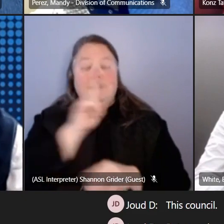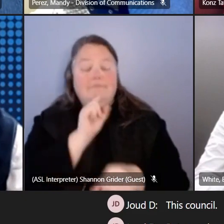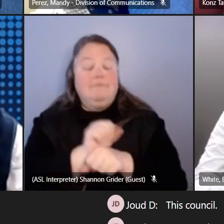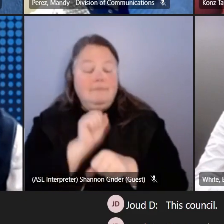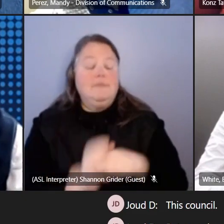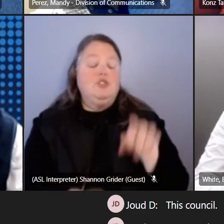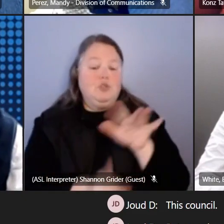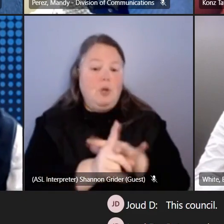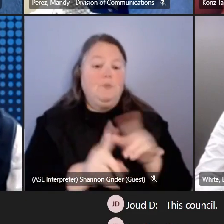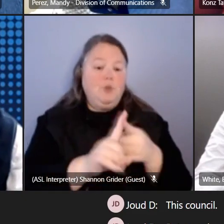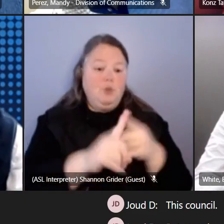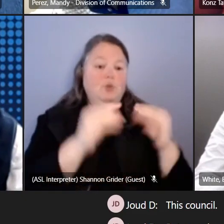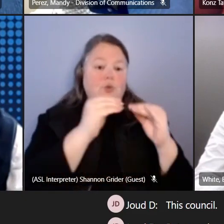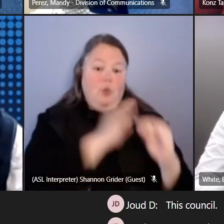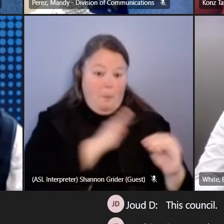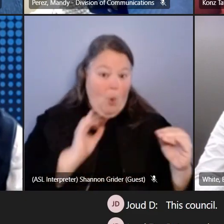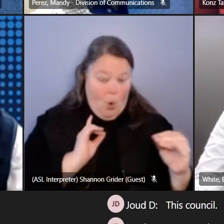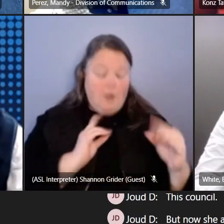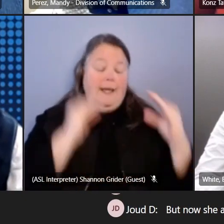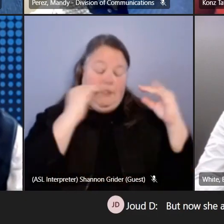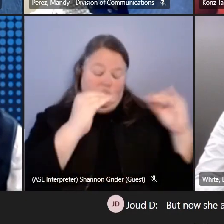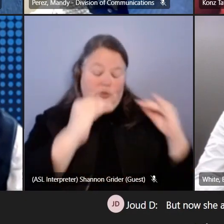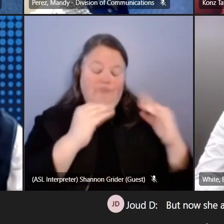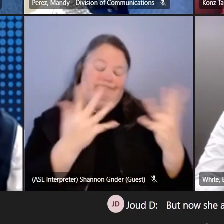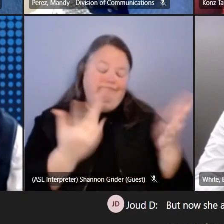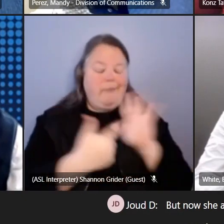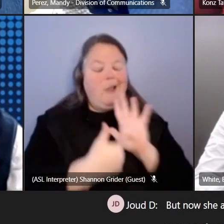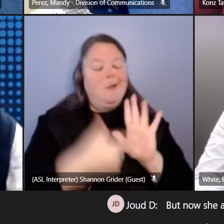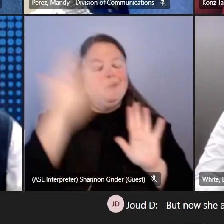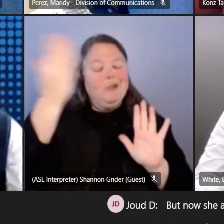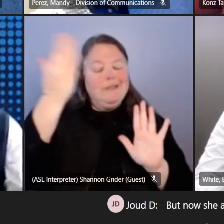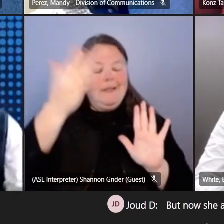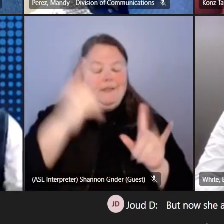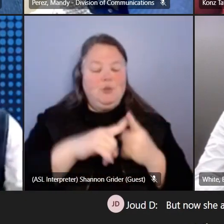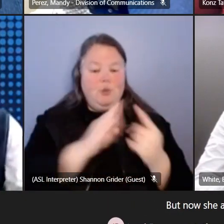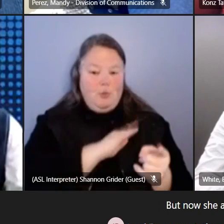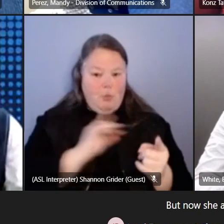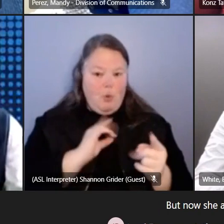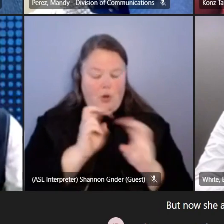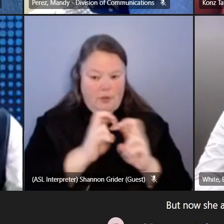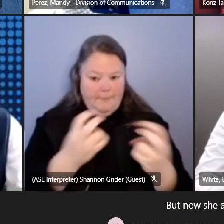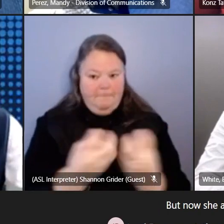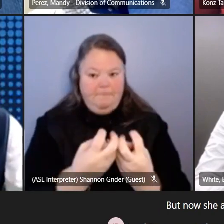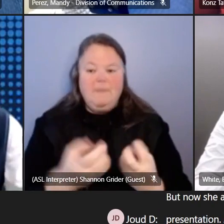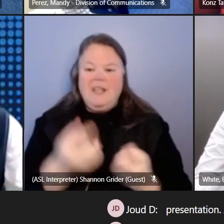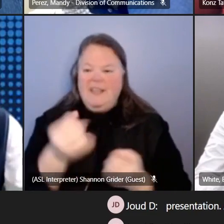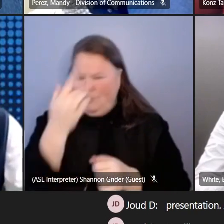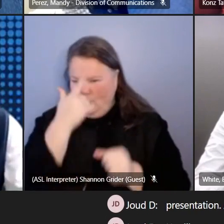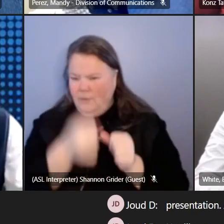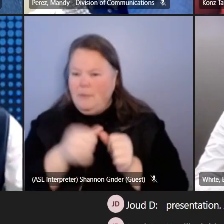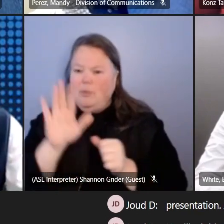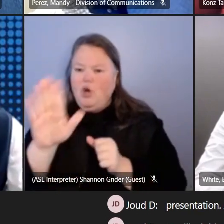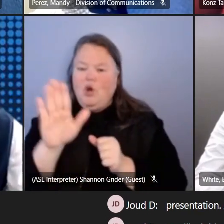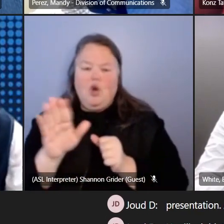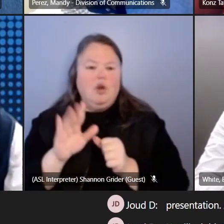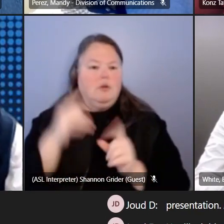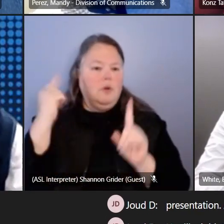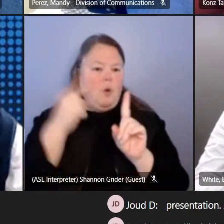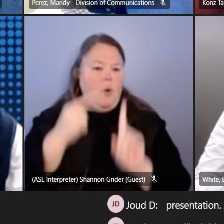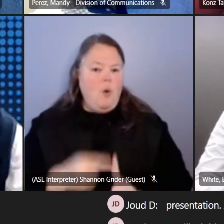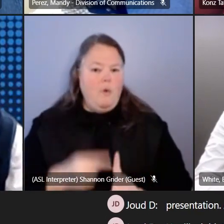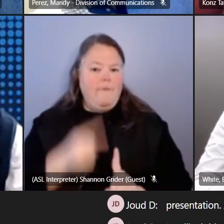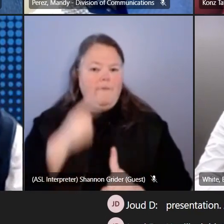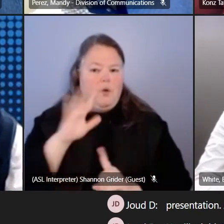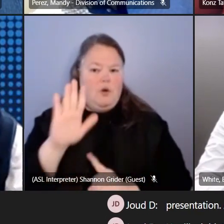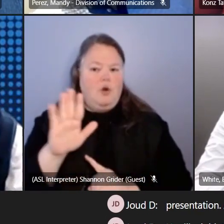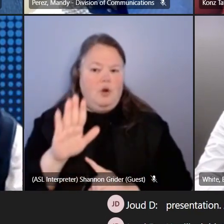gave a similar presentation. And if you guys remember, her initiative and what she wanted to achieve